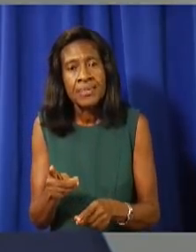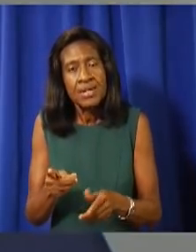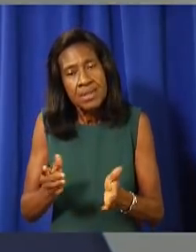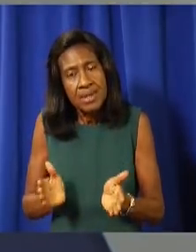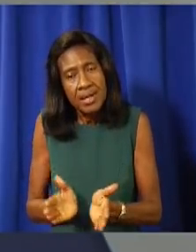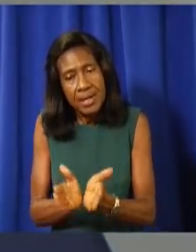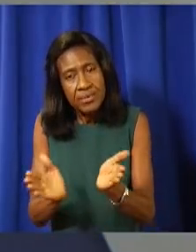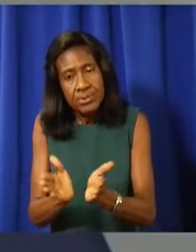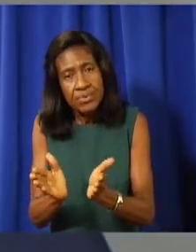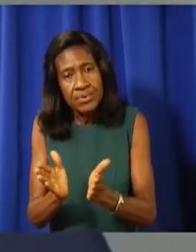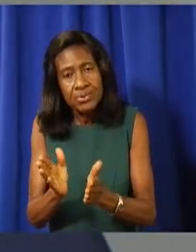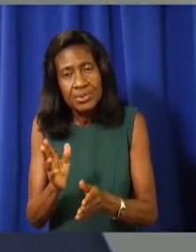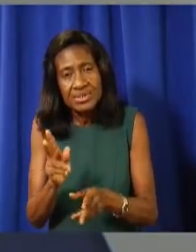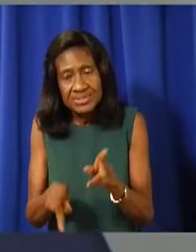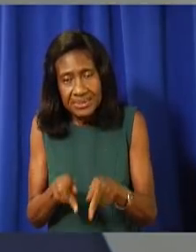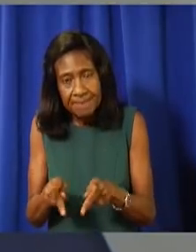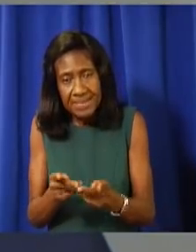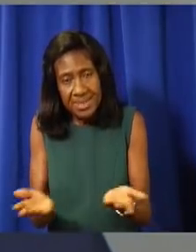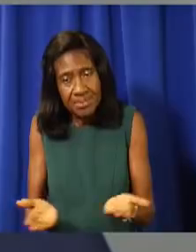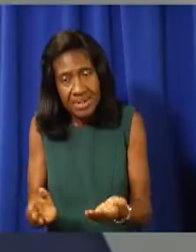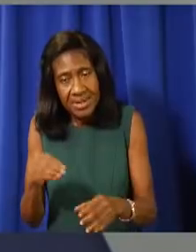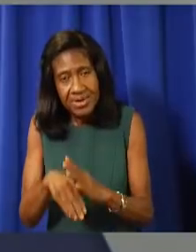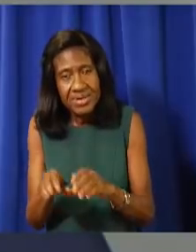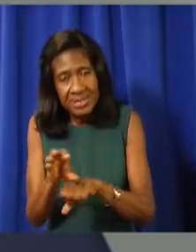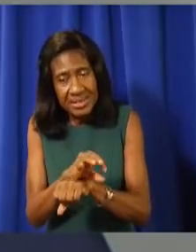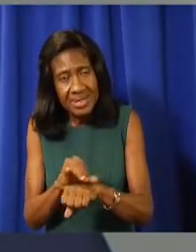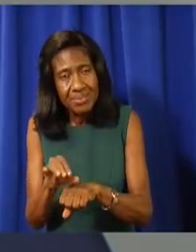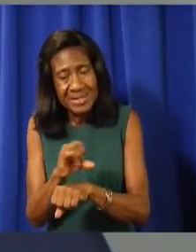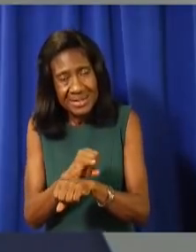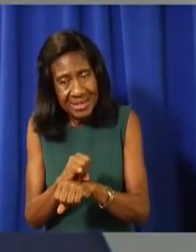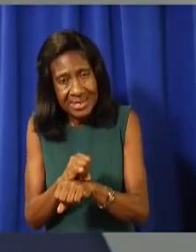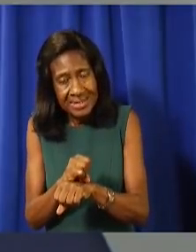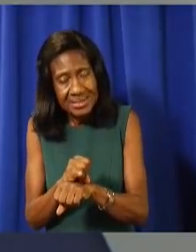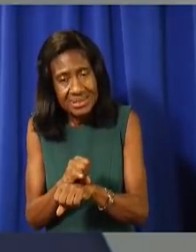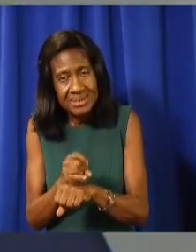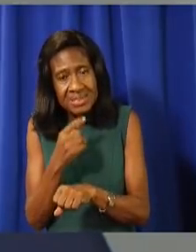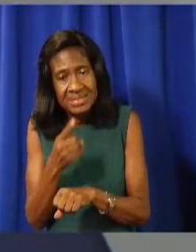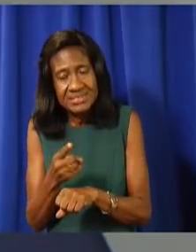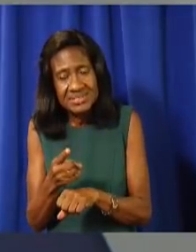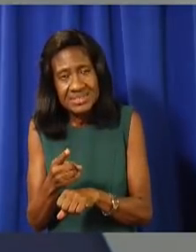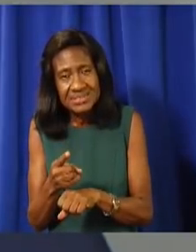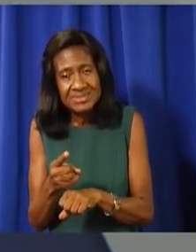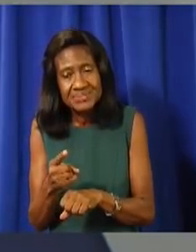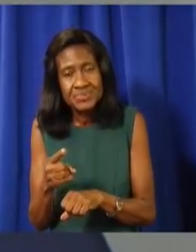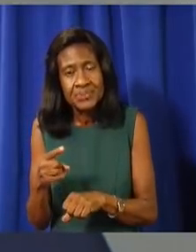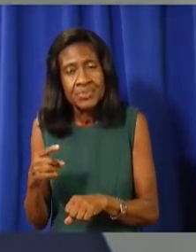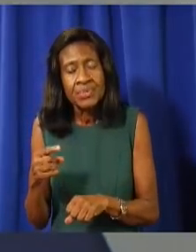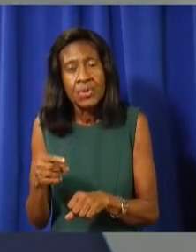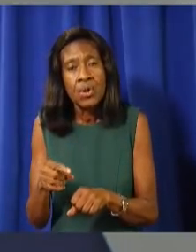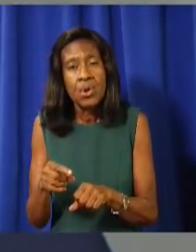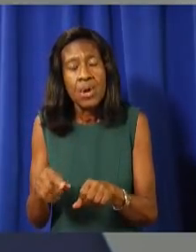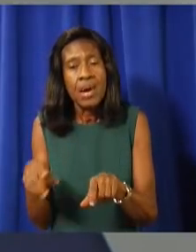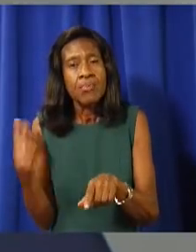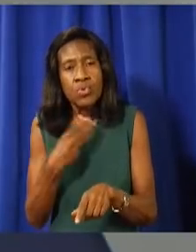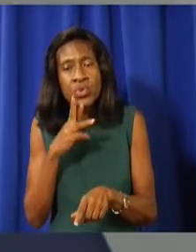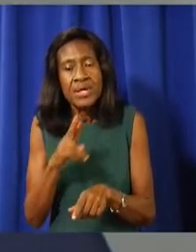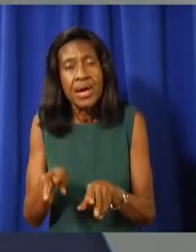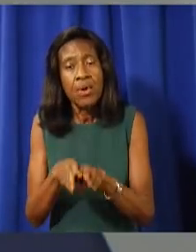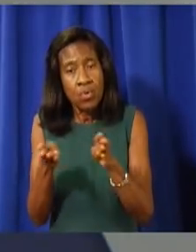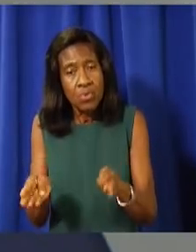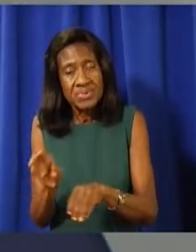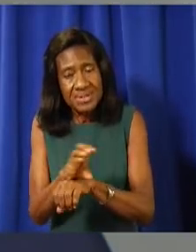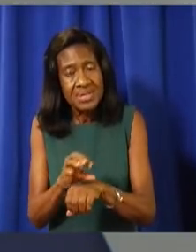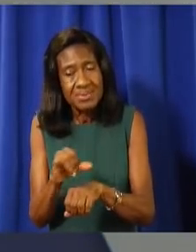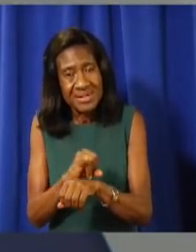public to rest assured that the phased approach does not mean that we will throw caution to the wind. Rather,